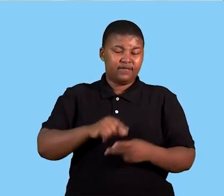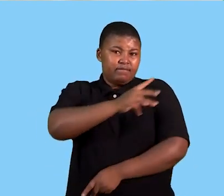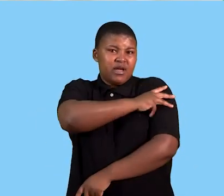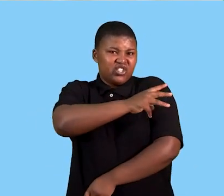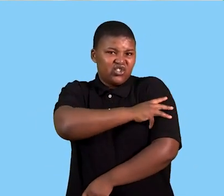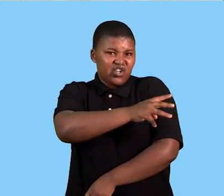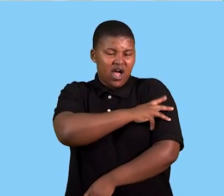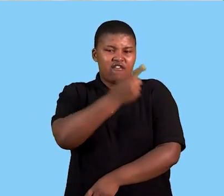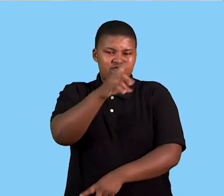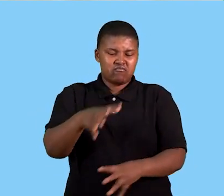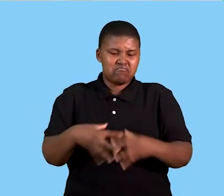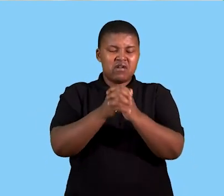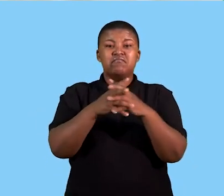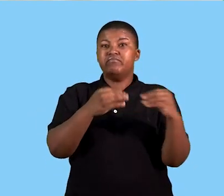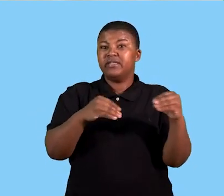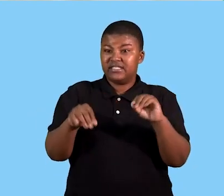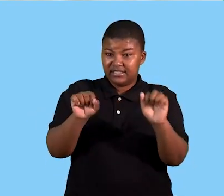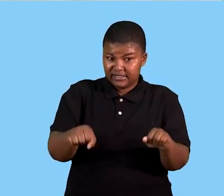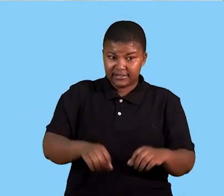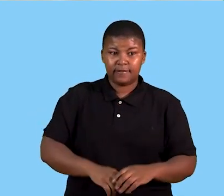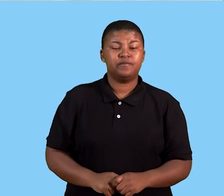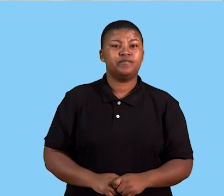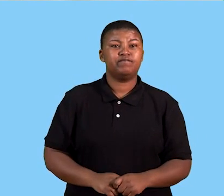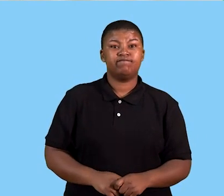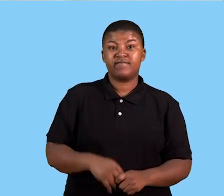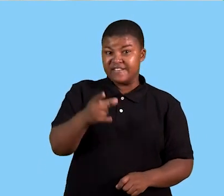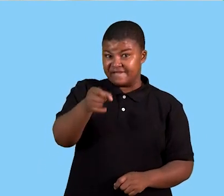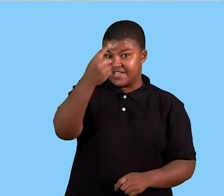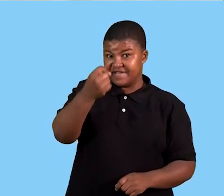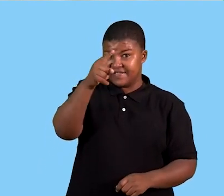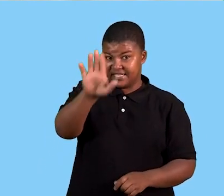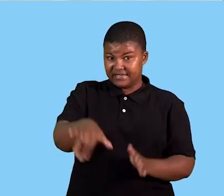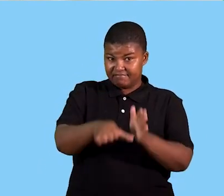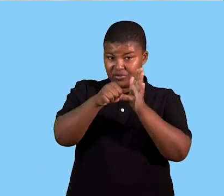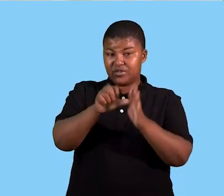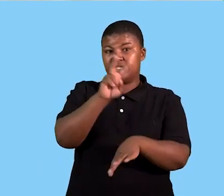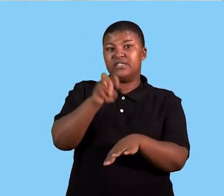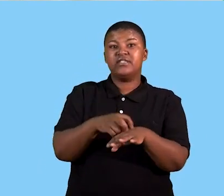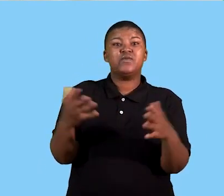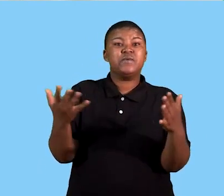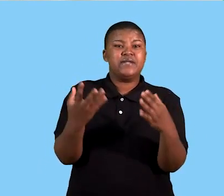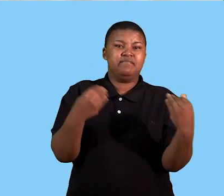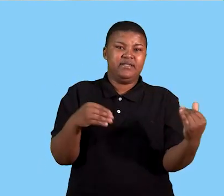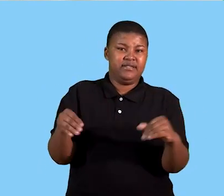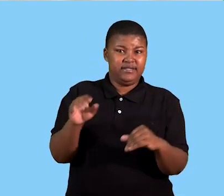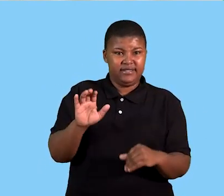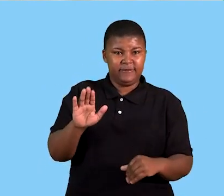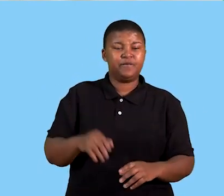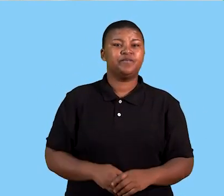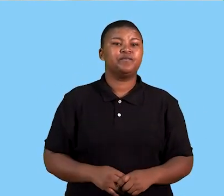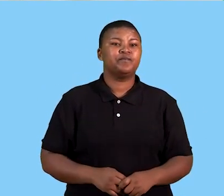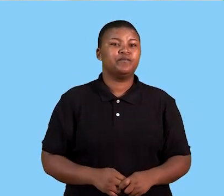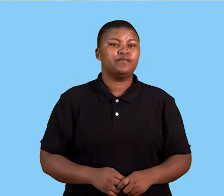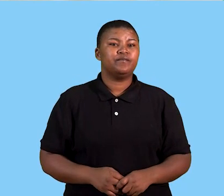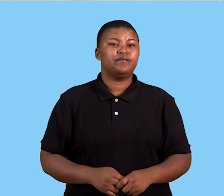the managers that make the business run. Alright, so that's the first important thing we need in any business.